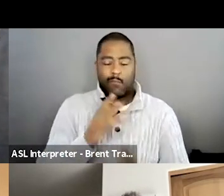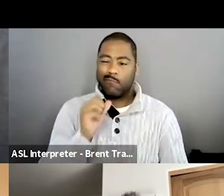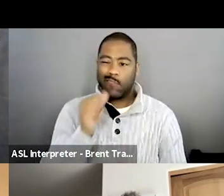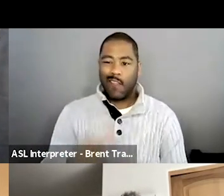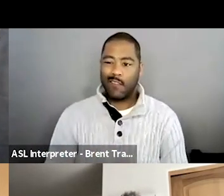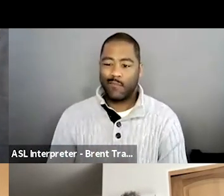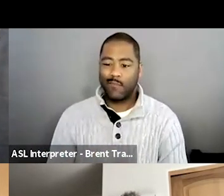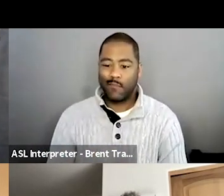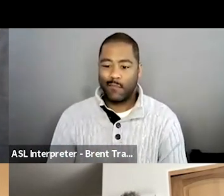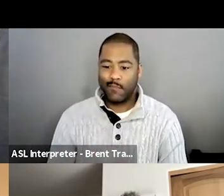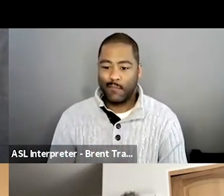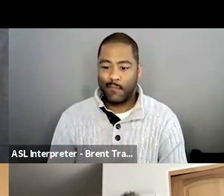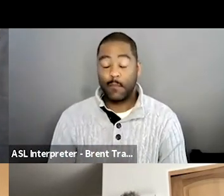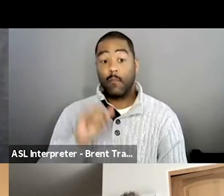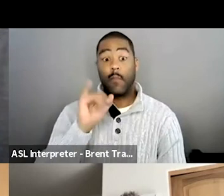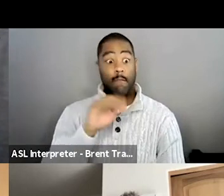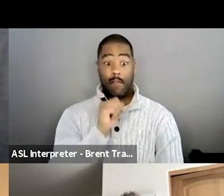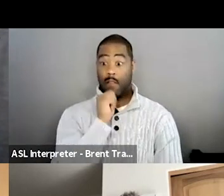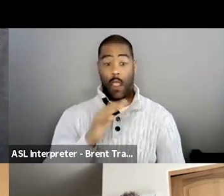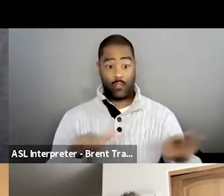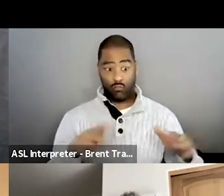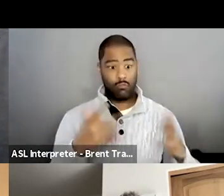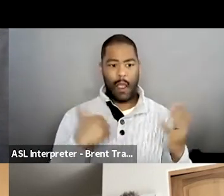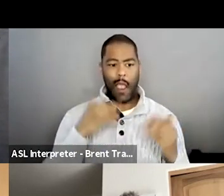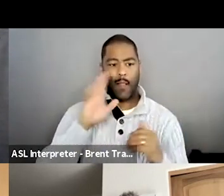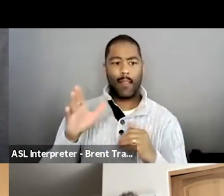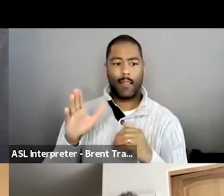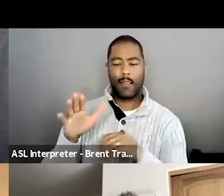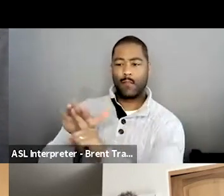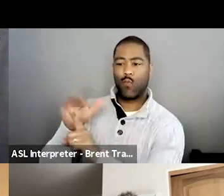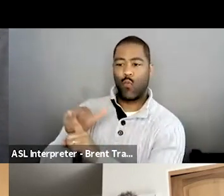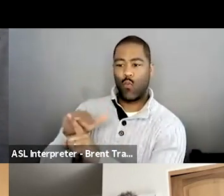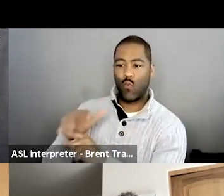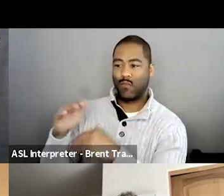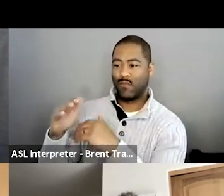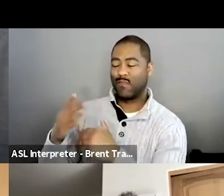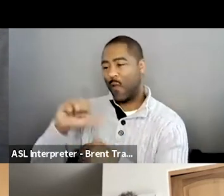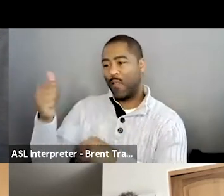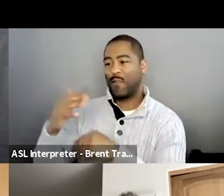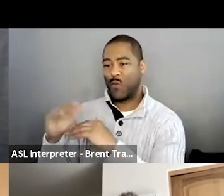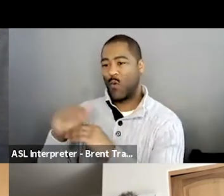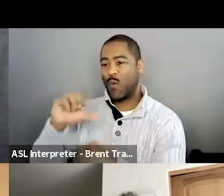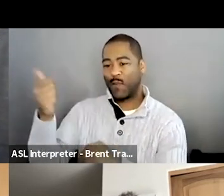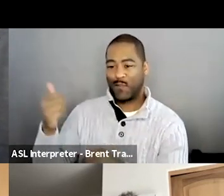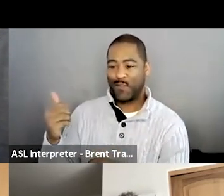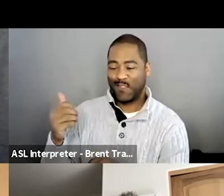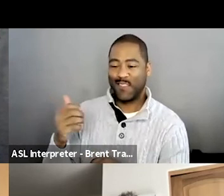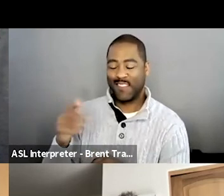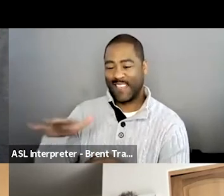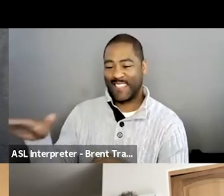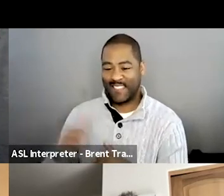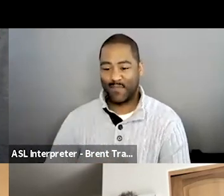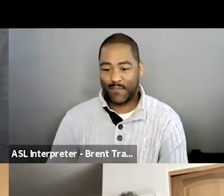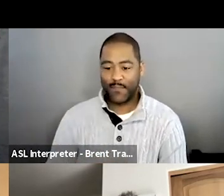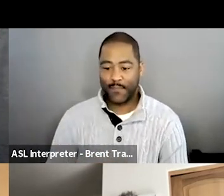school currently is something that I'm trying to achieve and do want out of my life, considering the fact